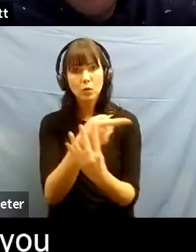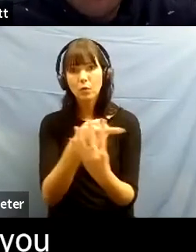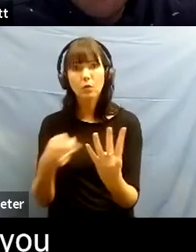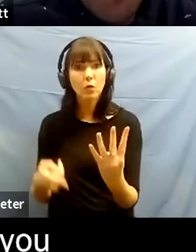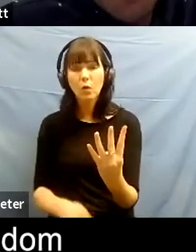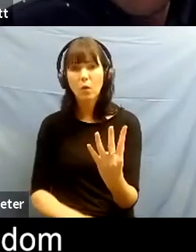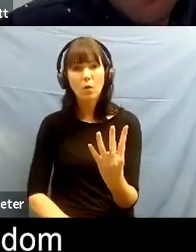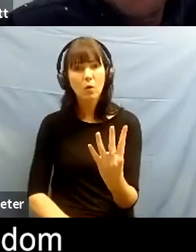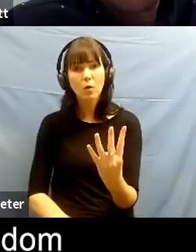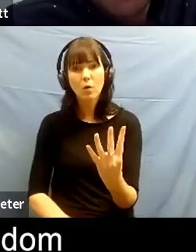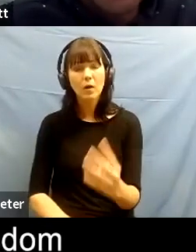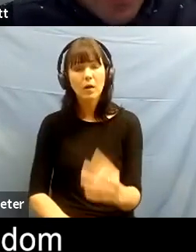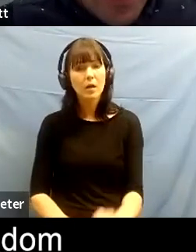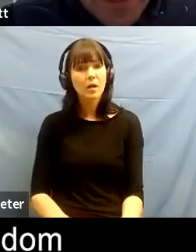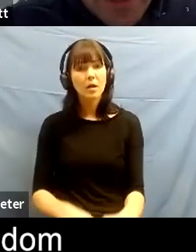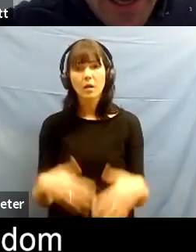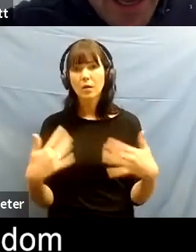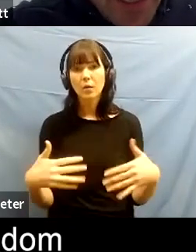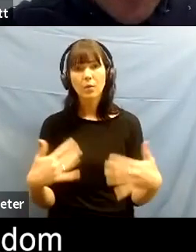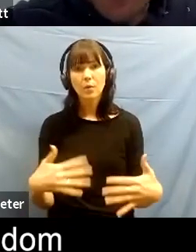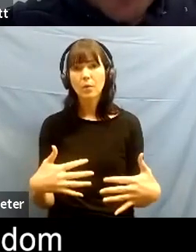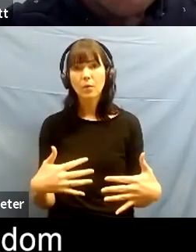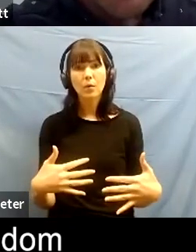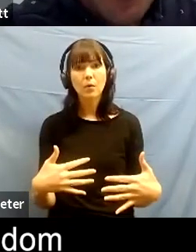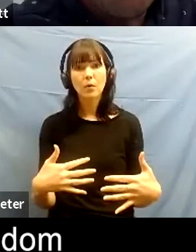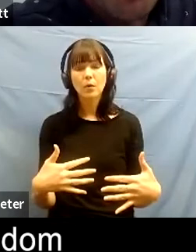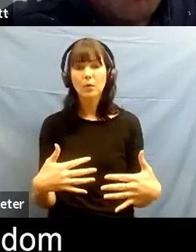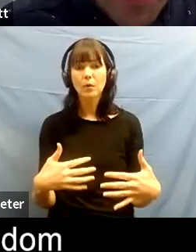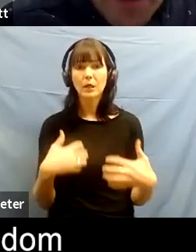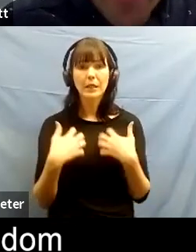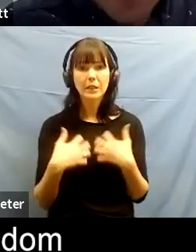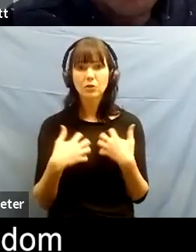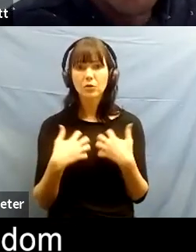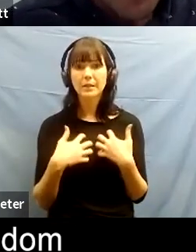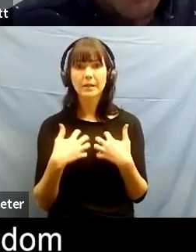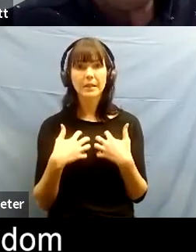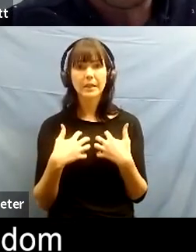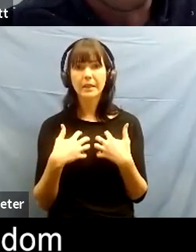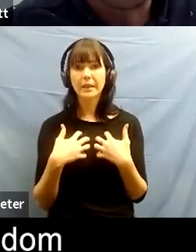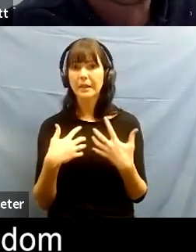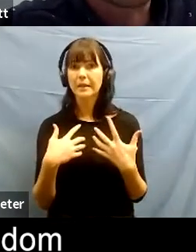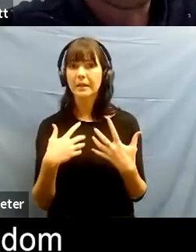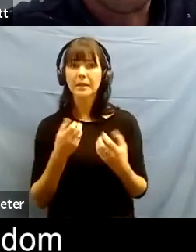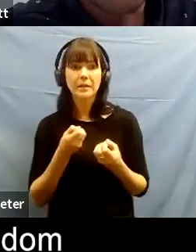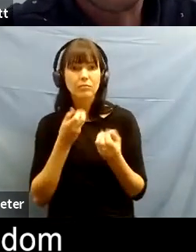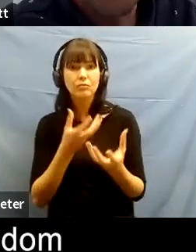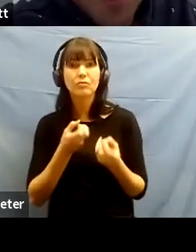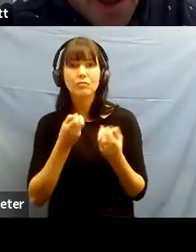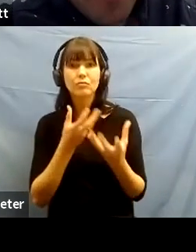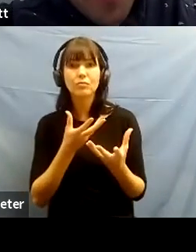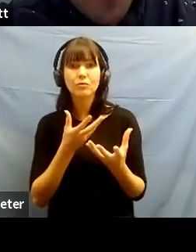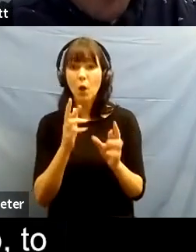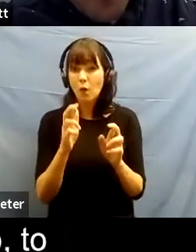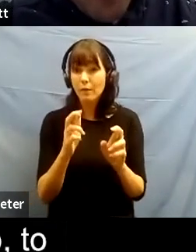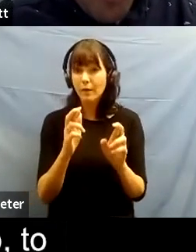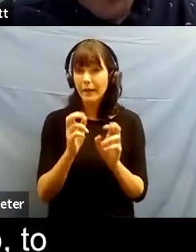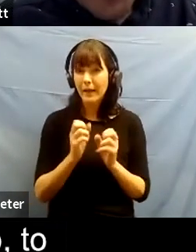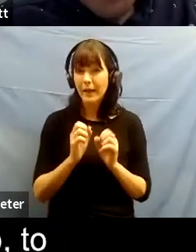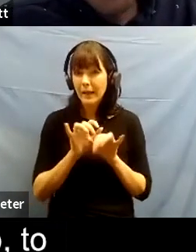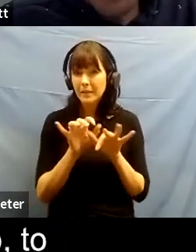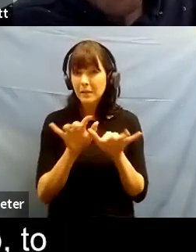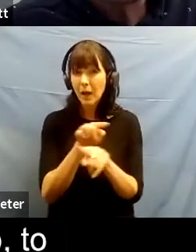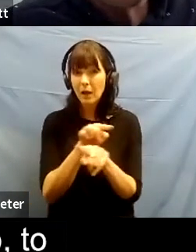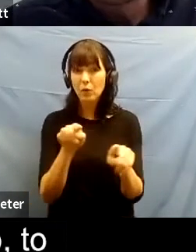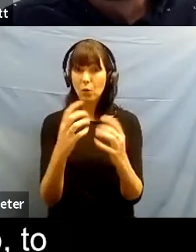i mean i mean really fascinating insights um wisdom and and hopefully some some inspiration um for our